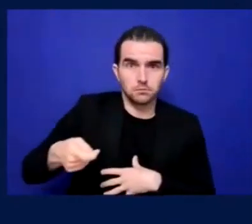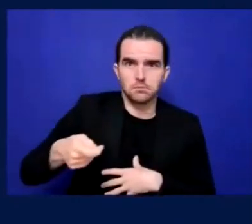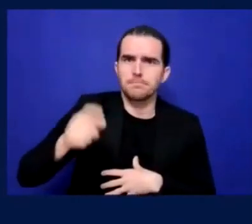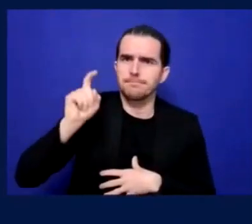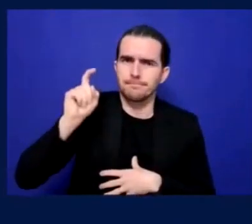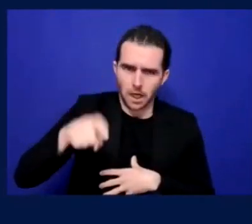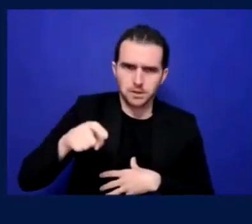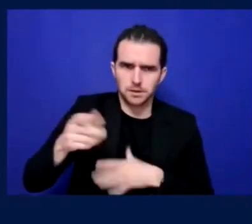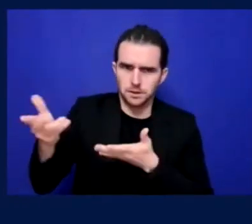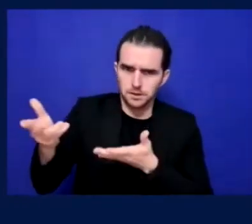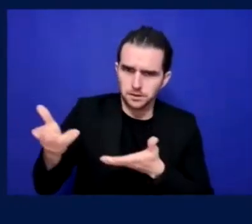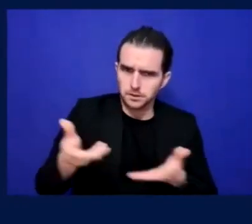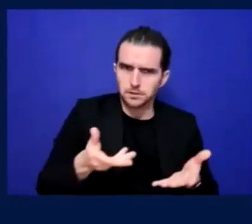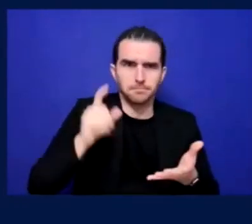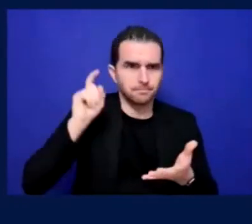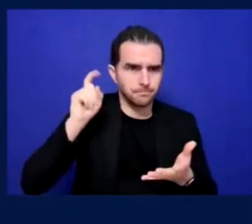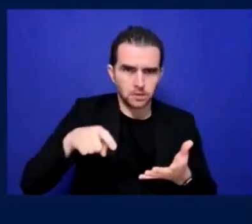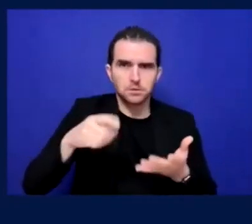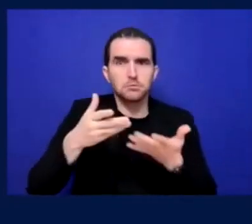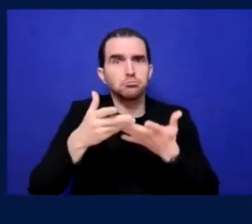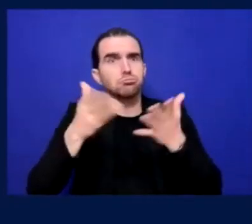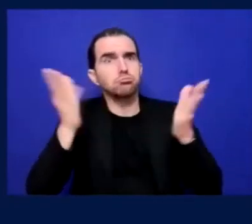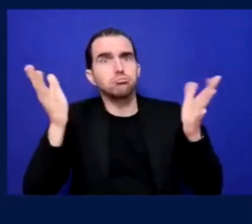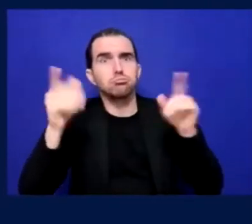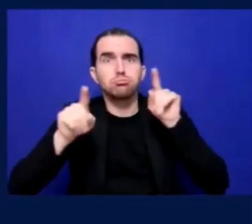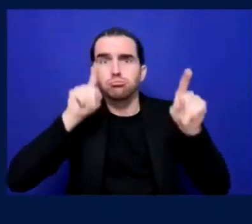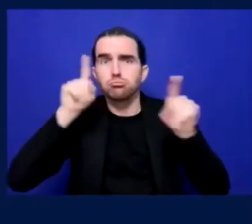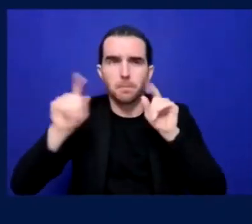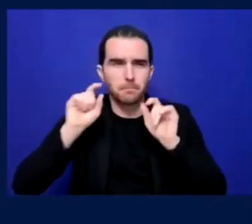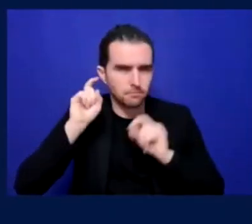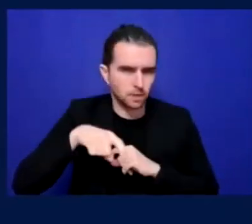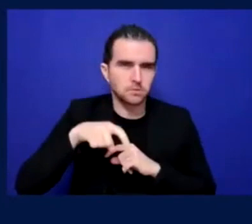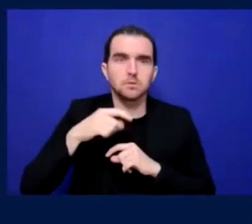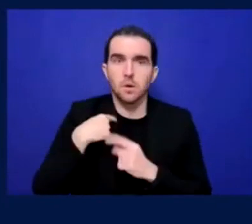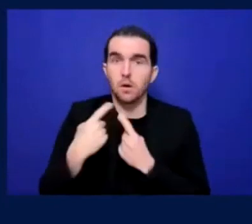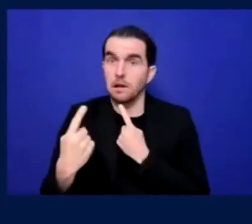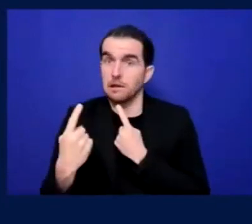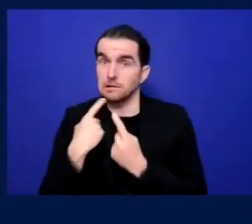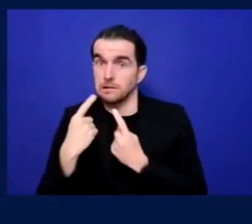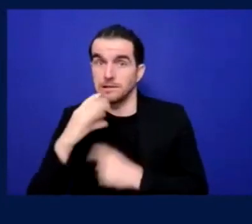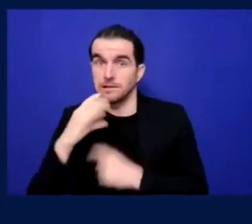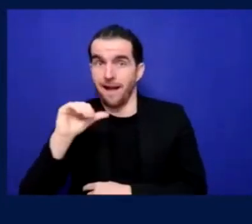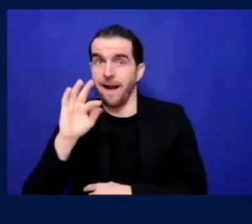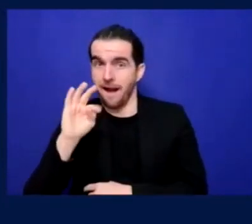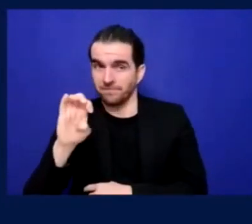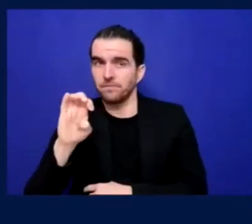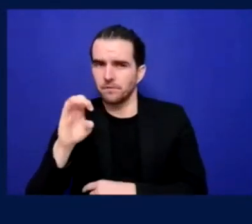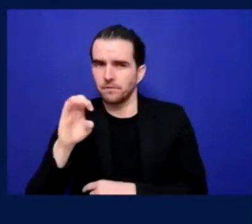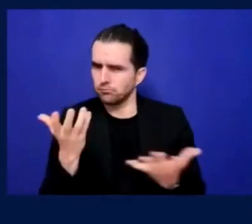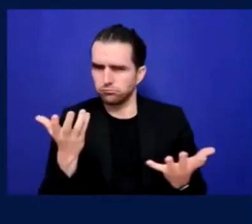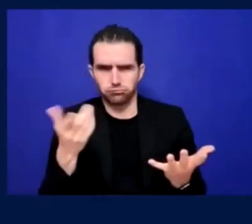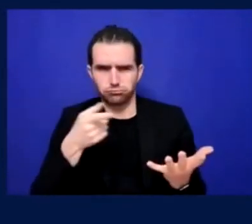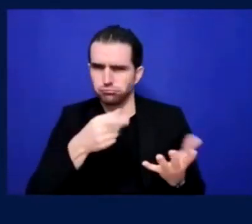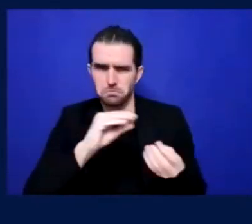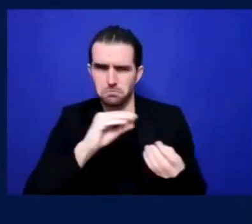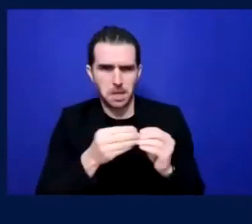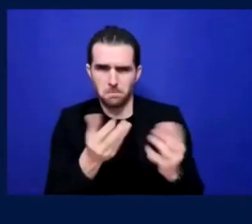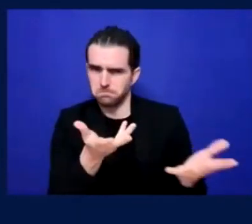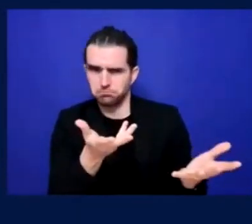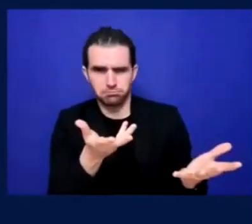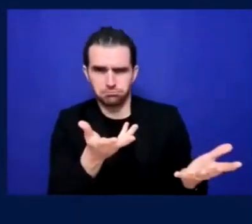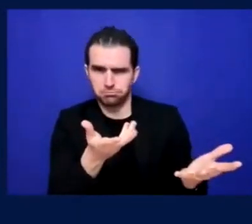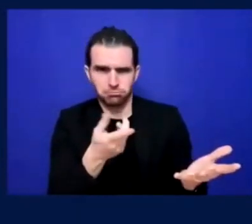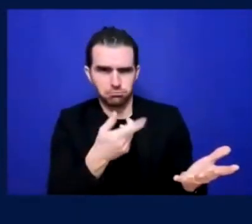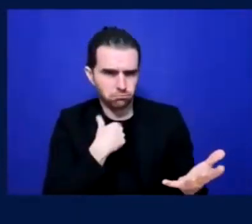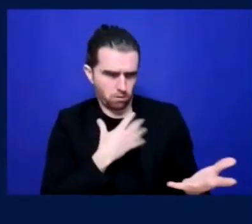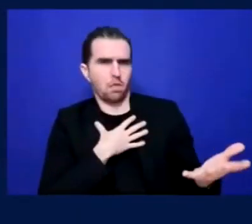tried to, they tried to, they tried to say that it was because of like COVID restrictions and there was a red zone in place, so